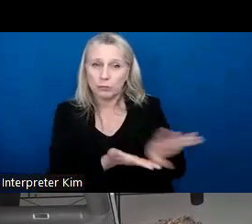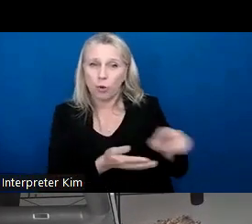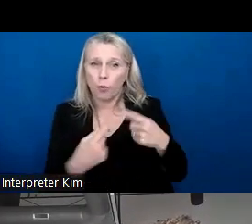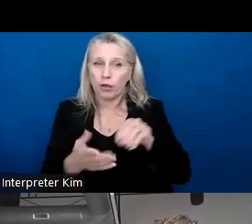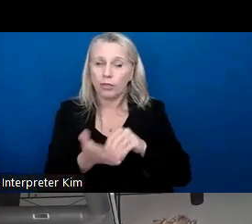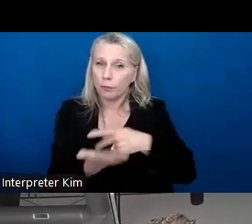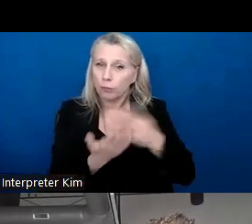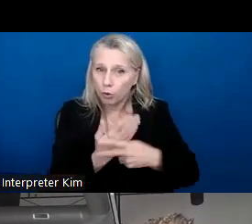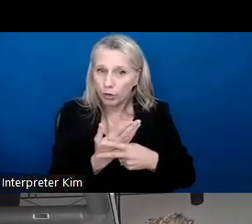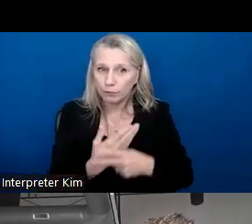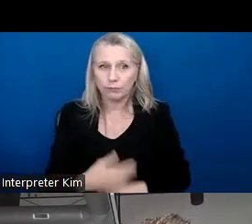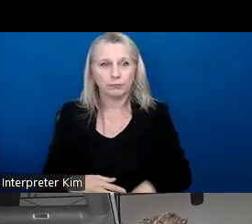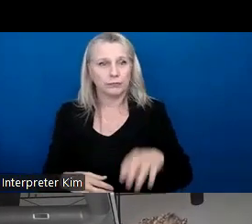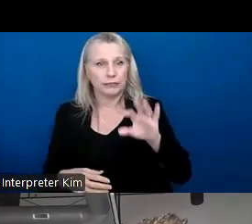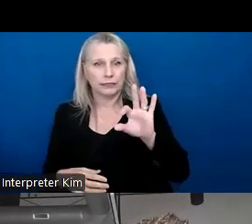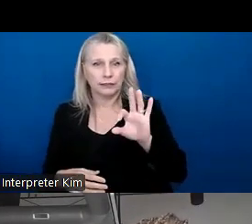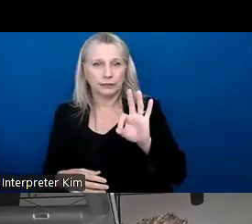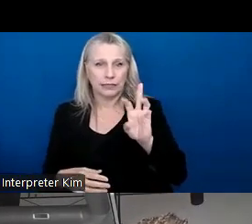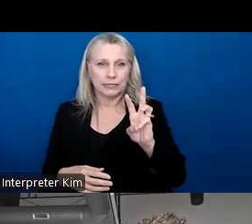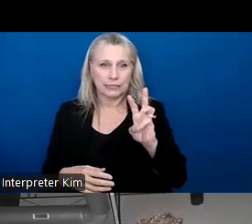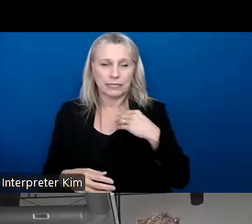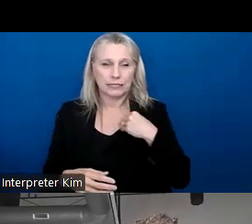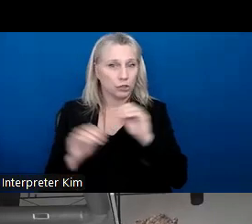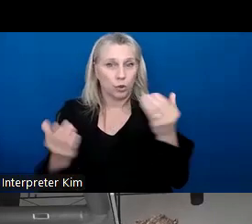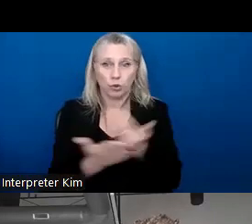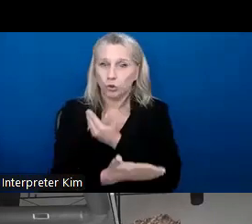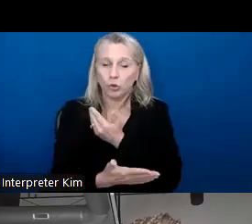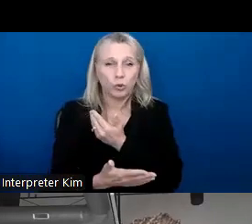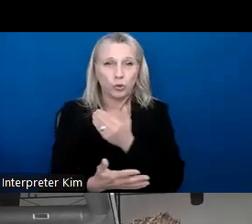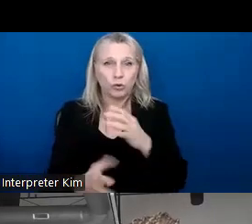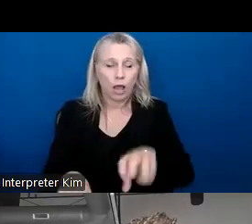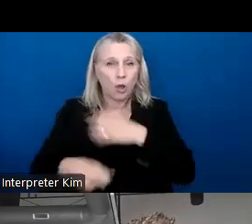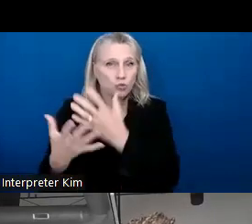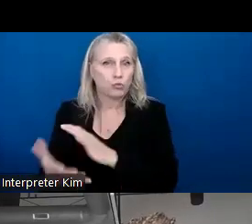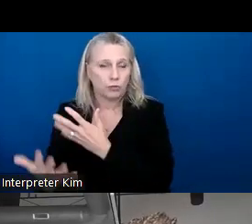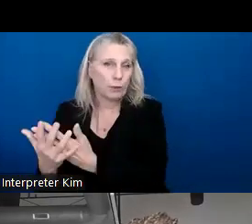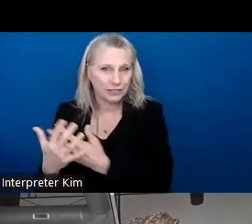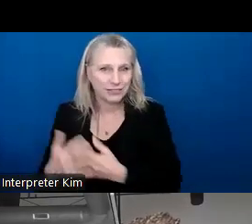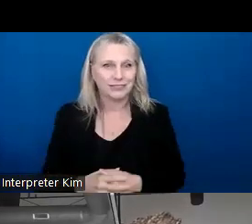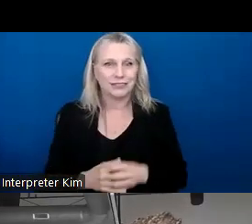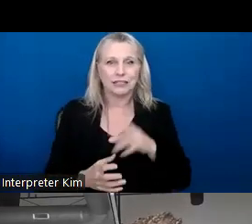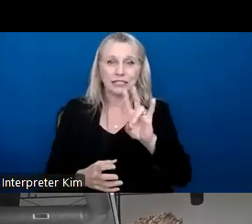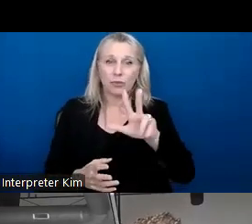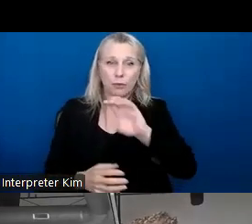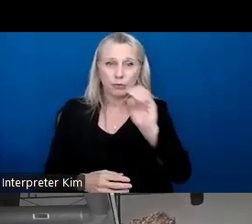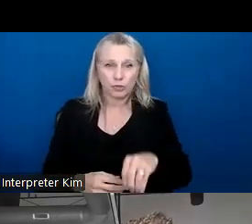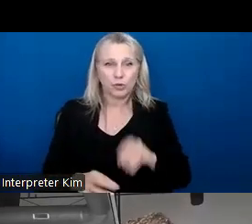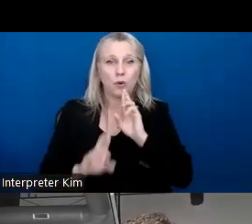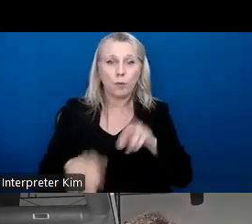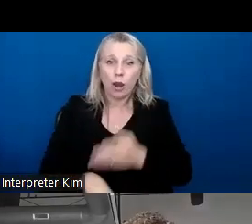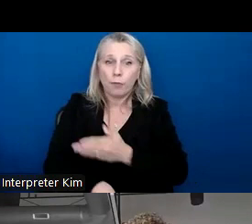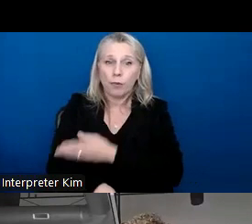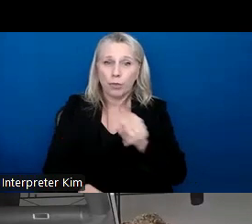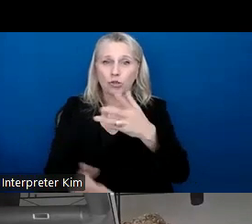% of participants had no new arrests while in the program. 73% of participants report an improvement in their social support